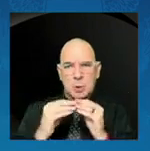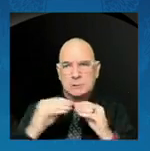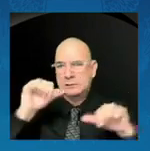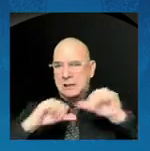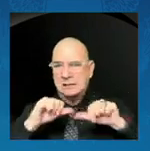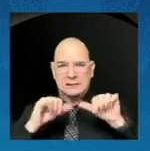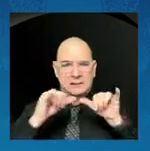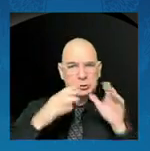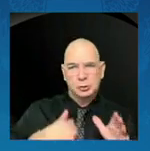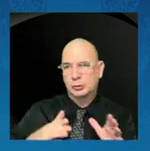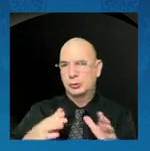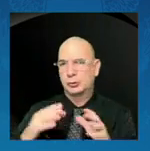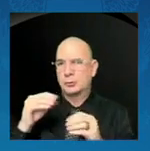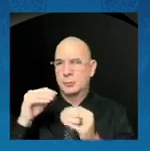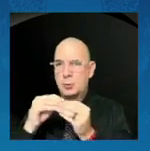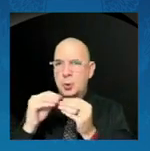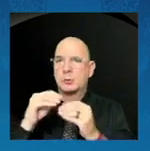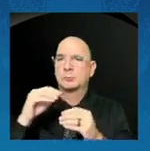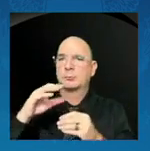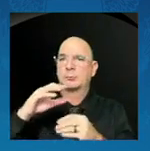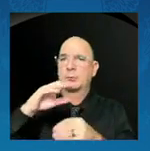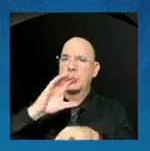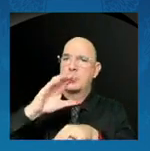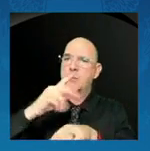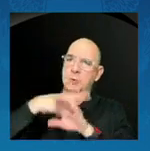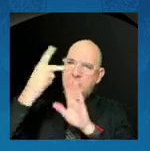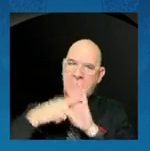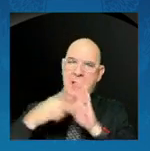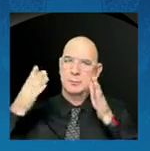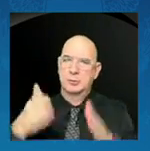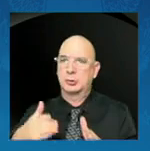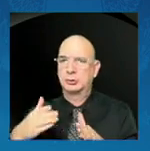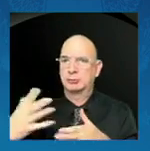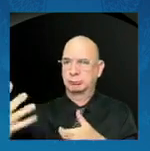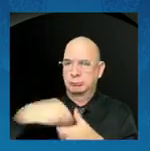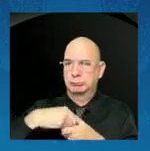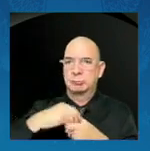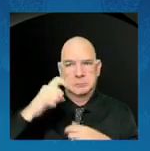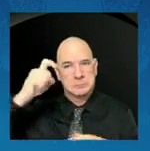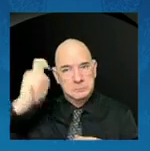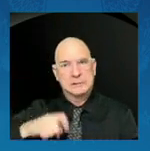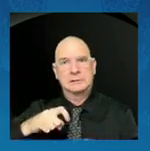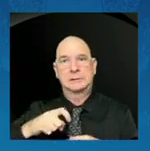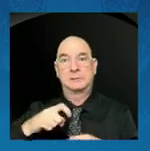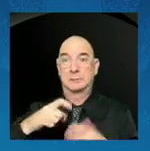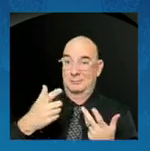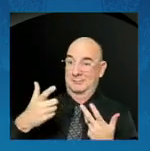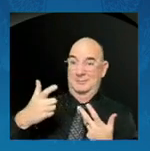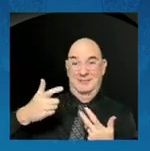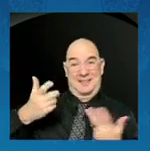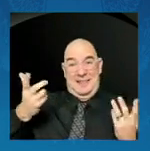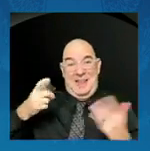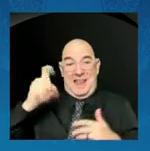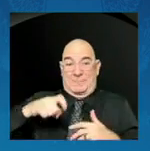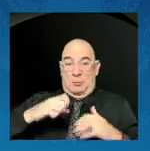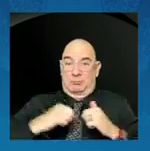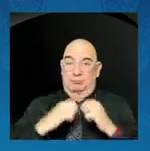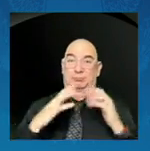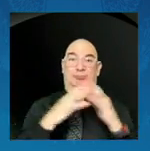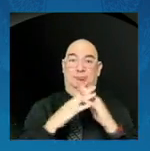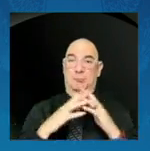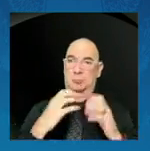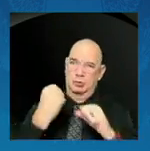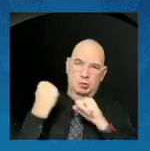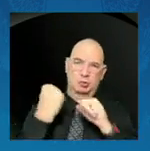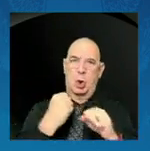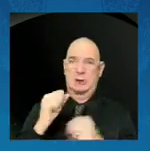must, it is an imperative, build a strong STEM workforce. And I've seen